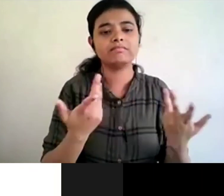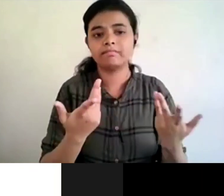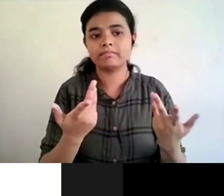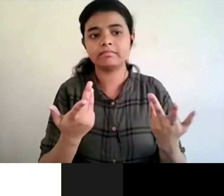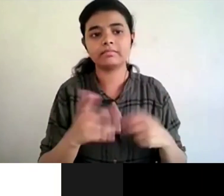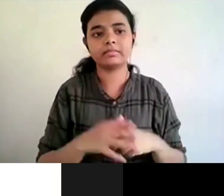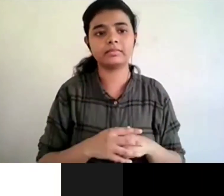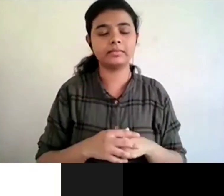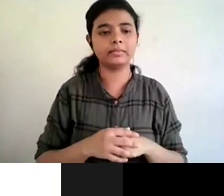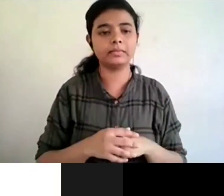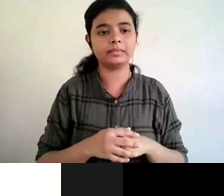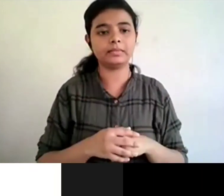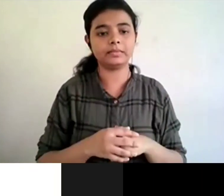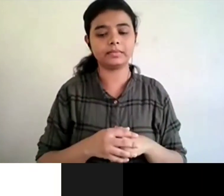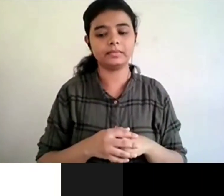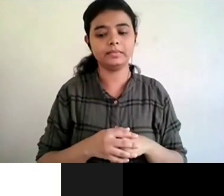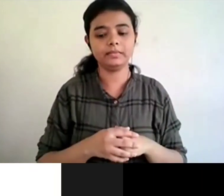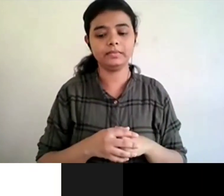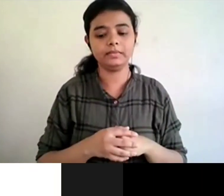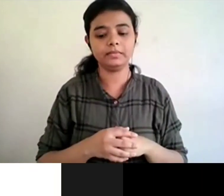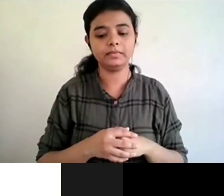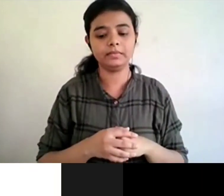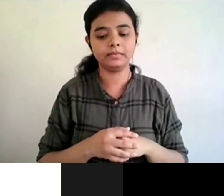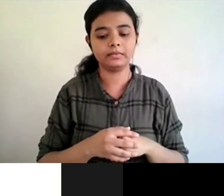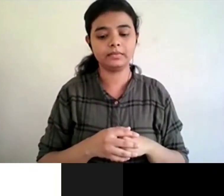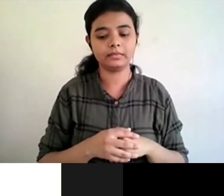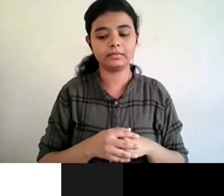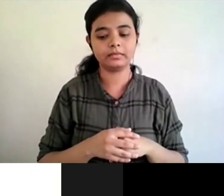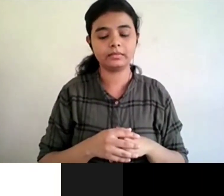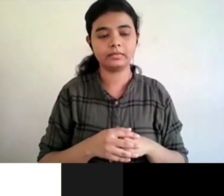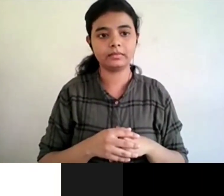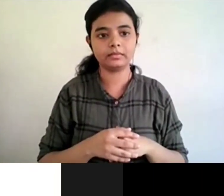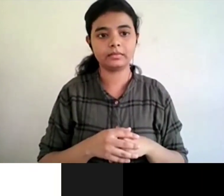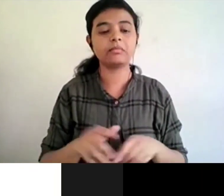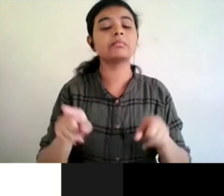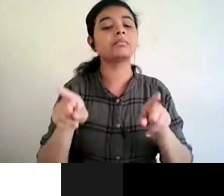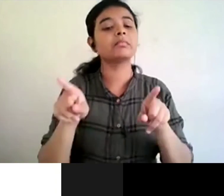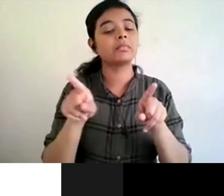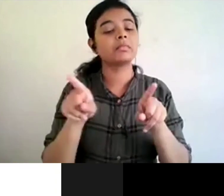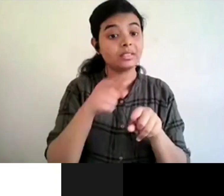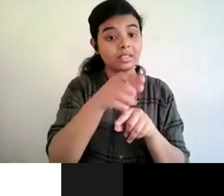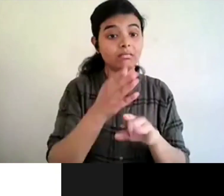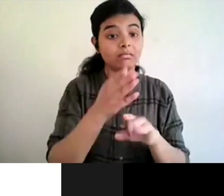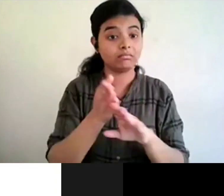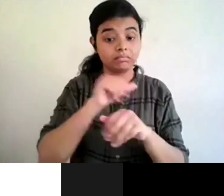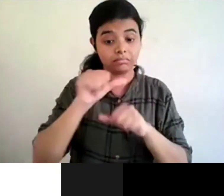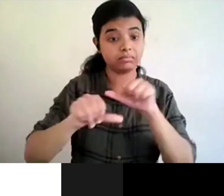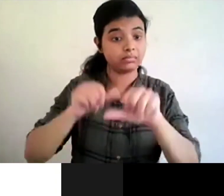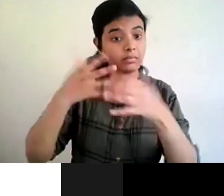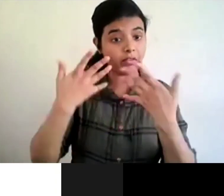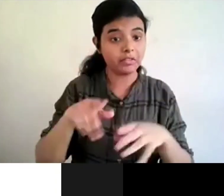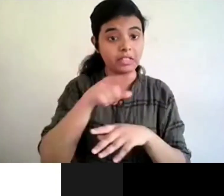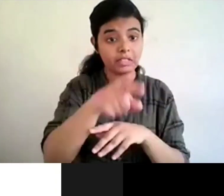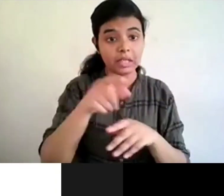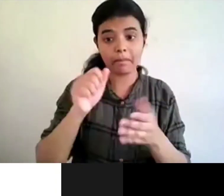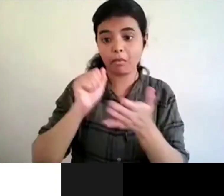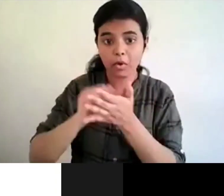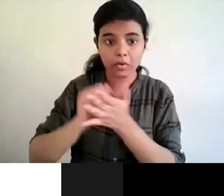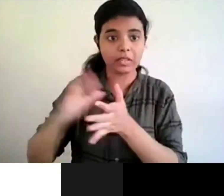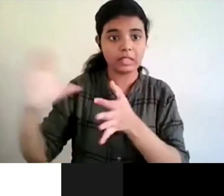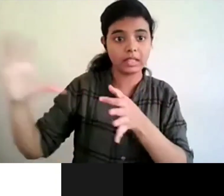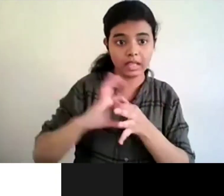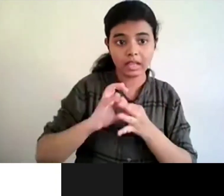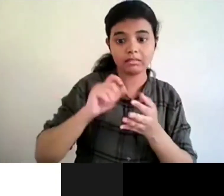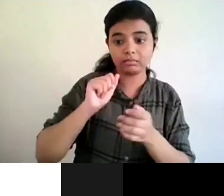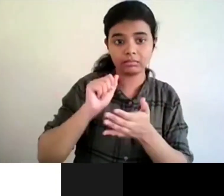uh and uh so that kind of uh mechanism that you have worked out with the publishers and all